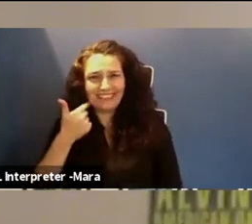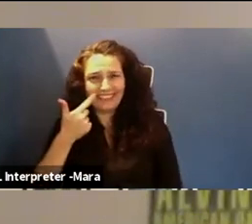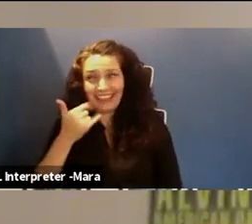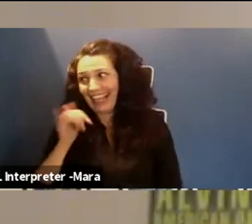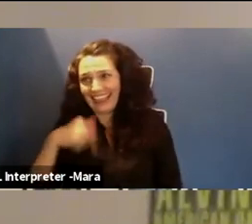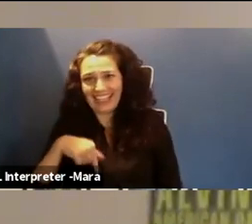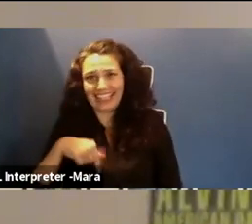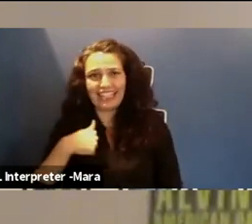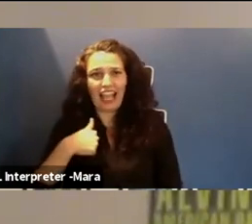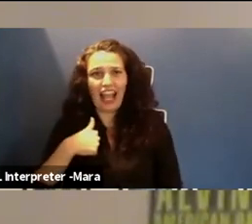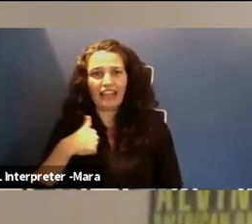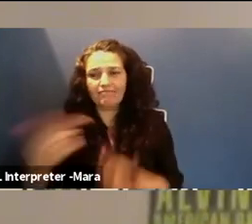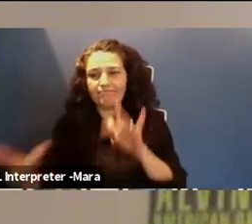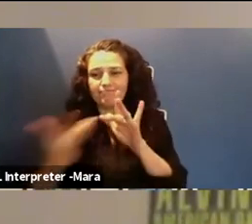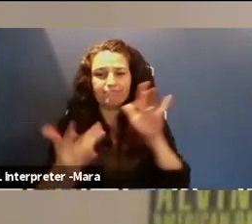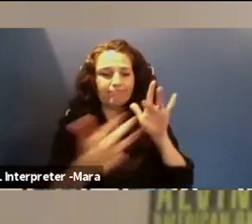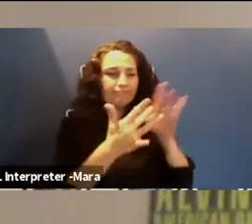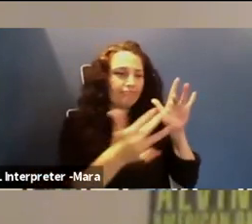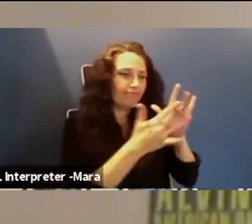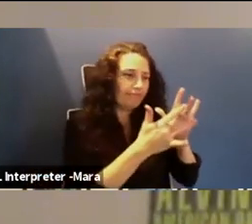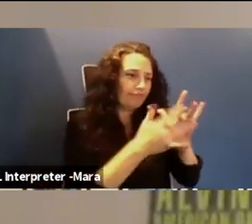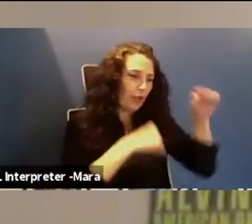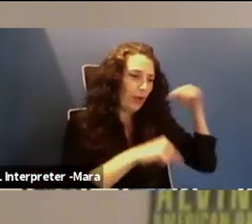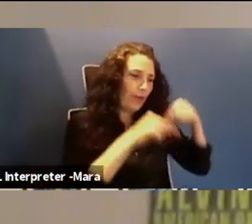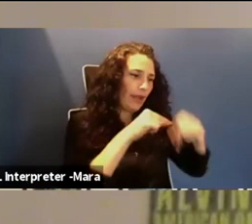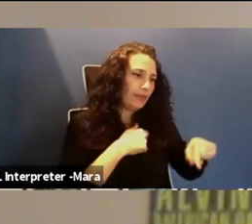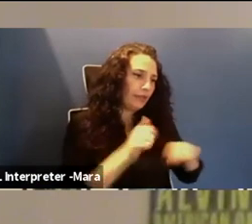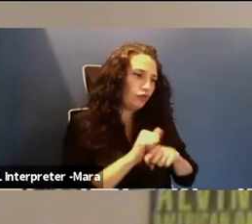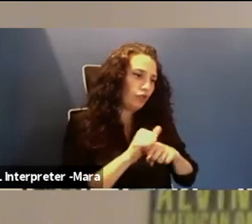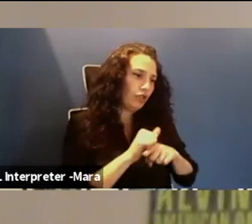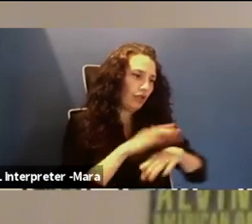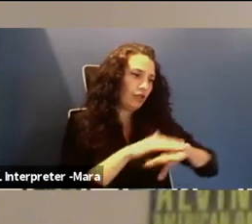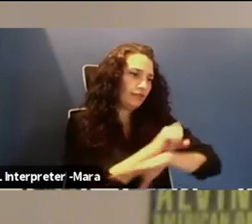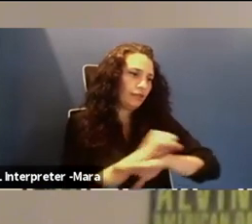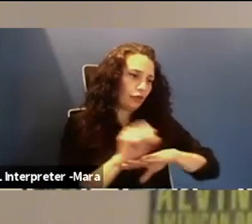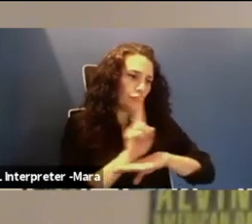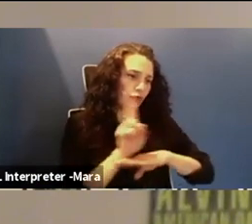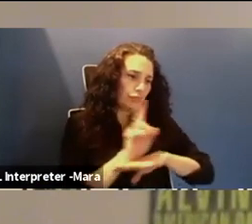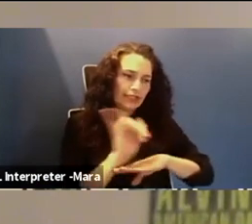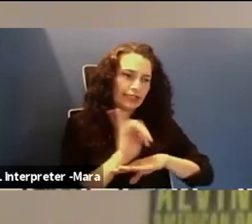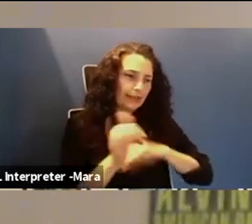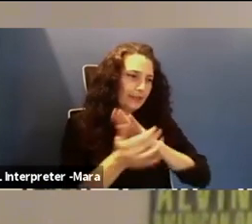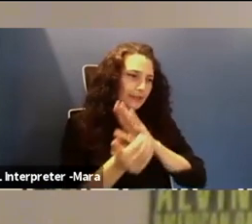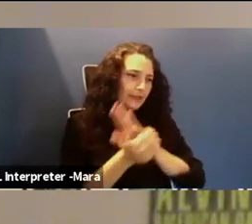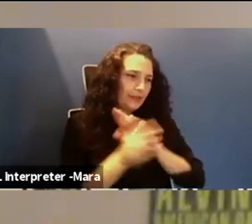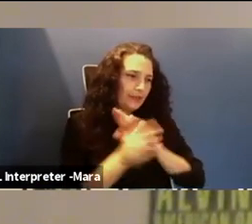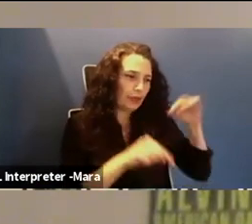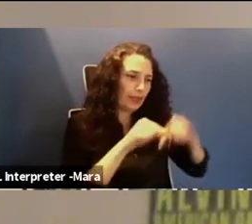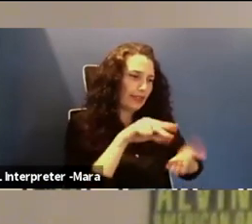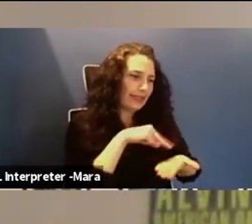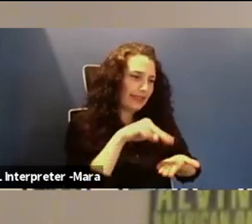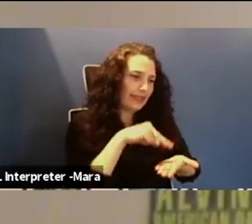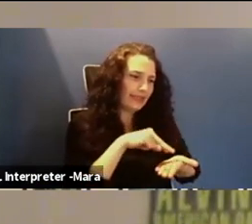this, I reach back to my training on stage, um, and I use the same skills that I learned as a dancer, um,